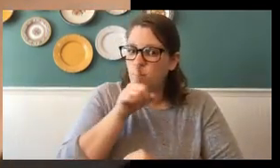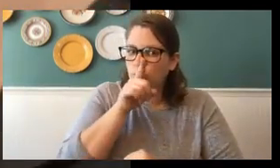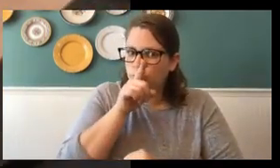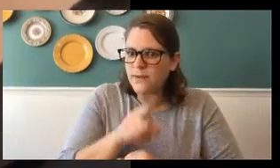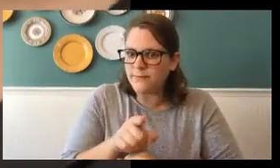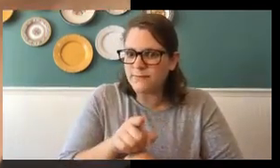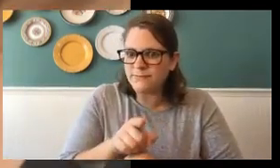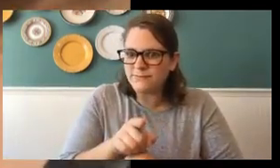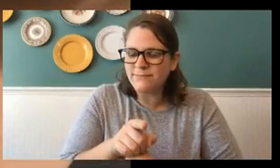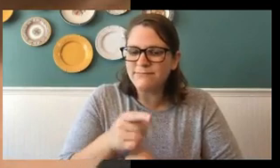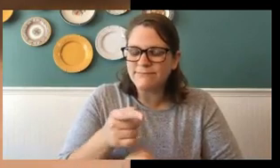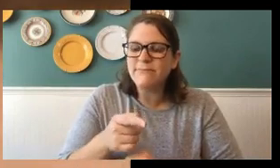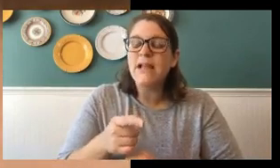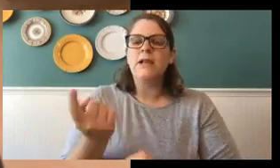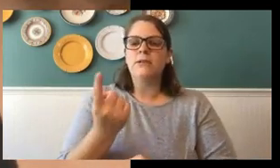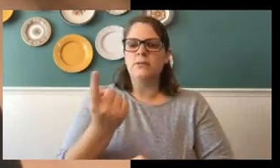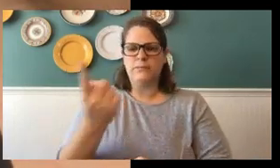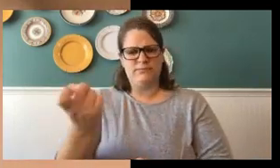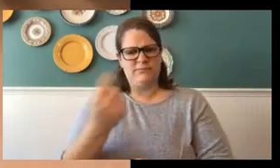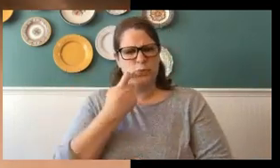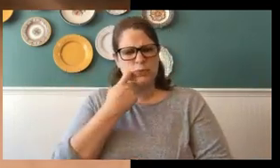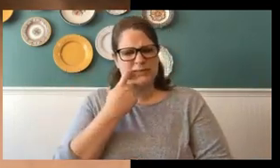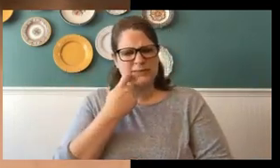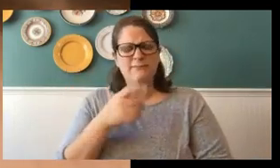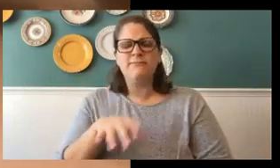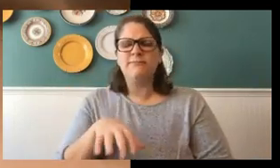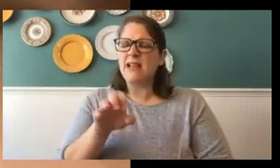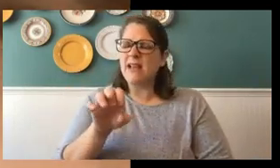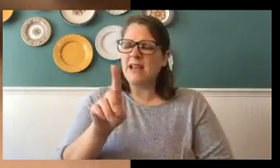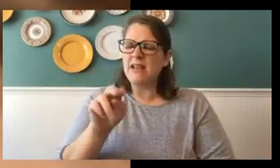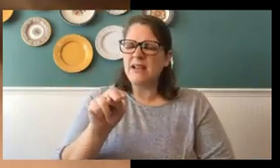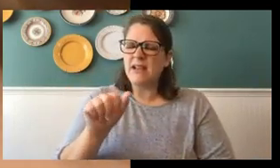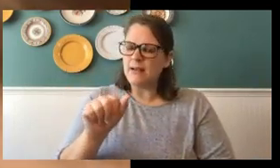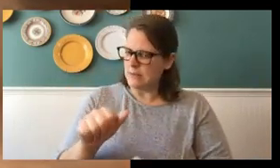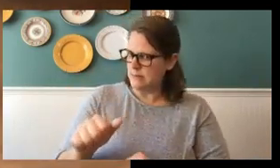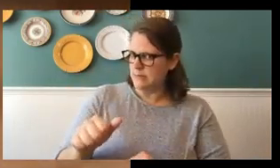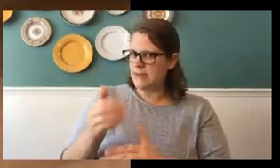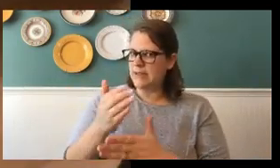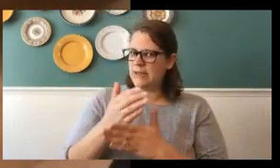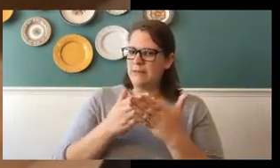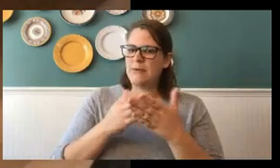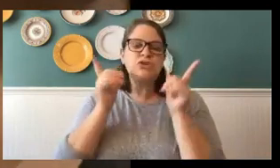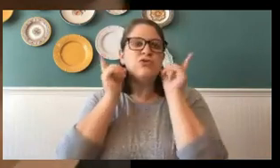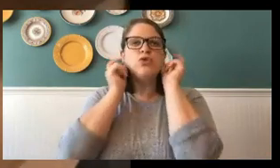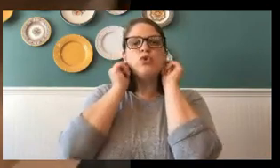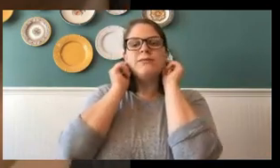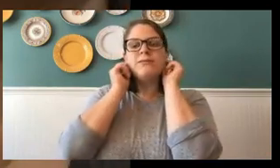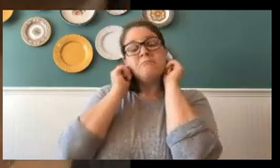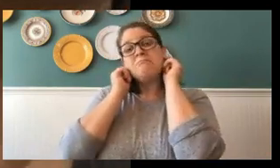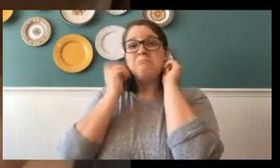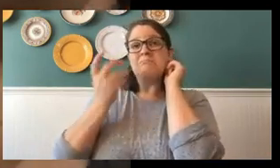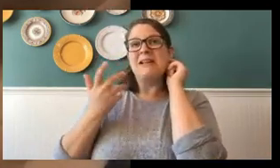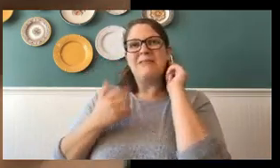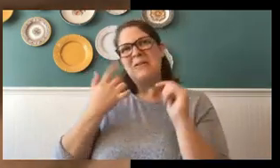Actually, somebody asked me recently, Miss Sedna, is that a piece of jewelry? Well, I guess it could look like a pair of